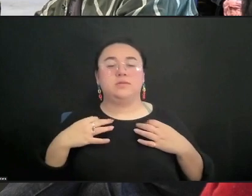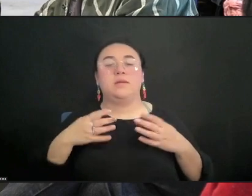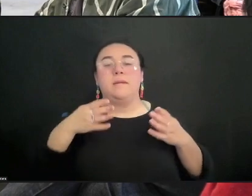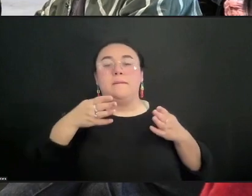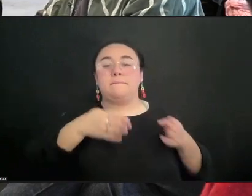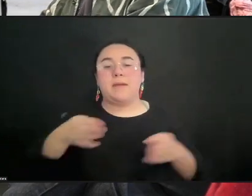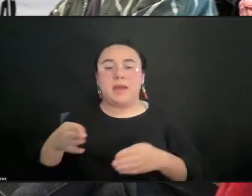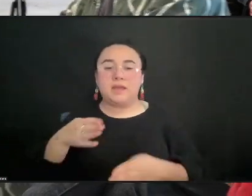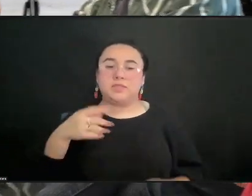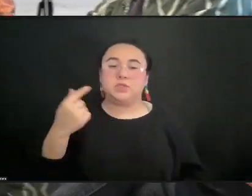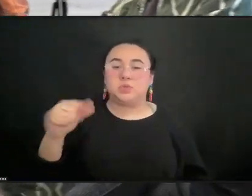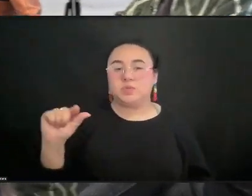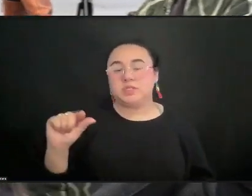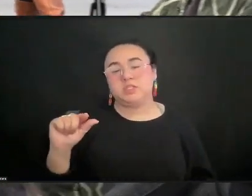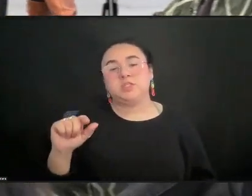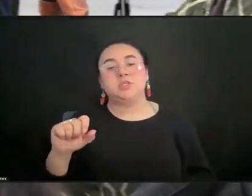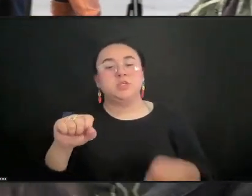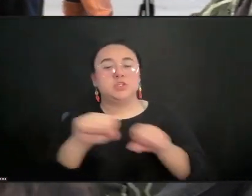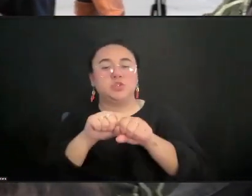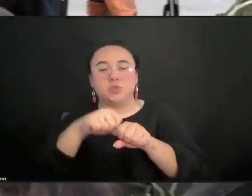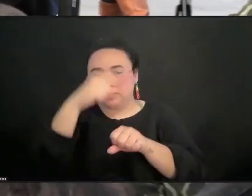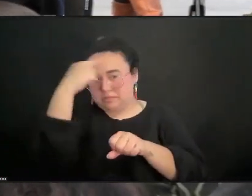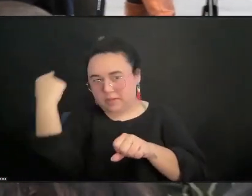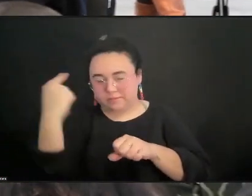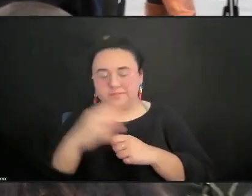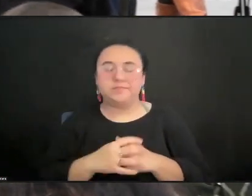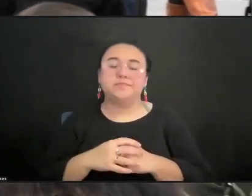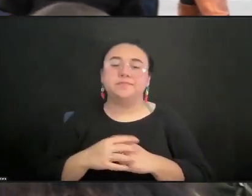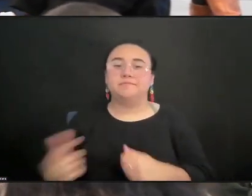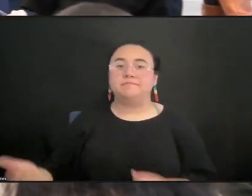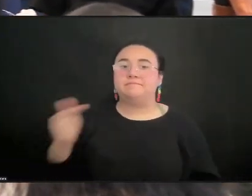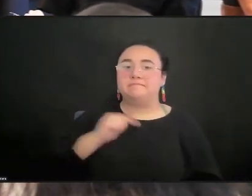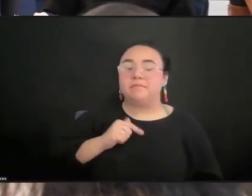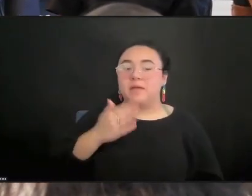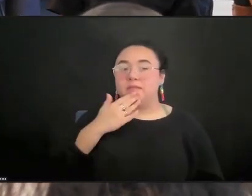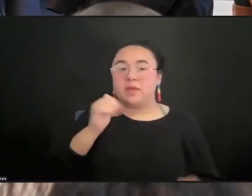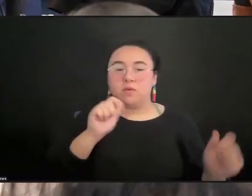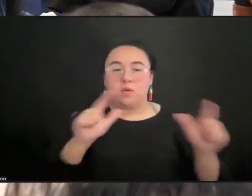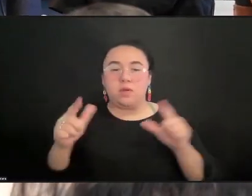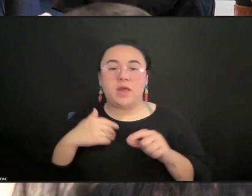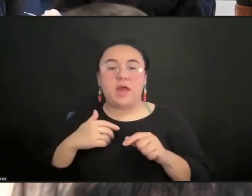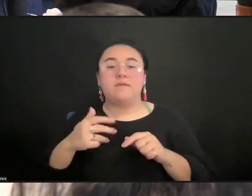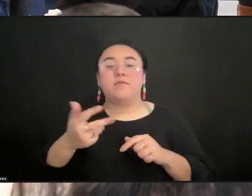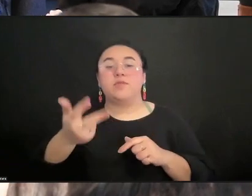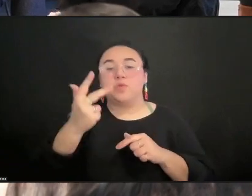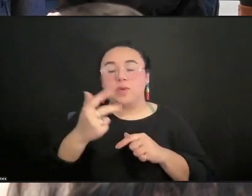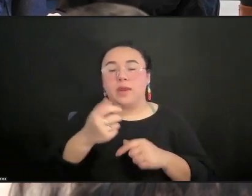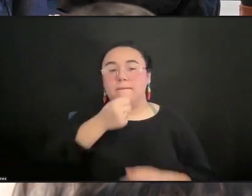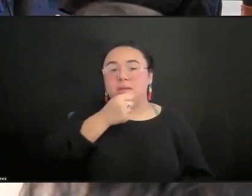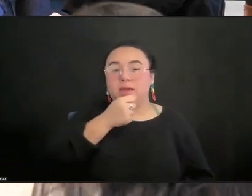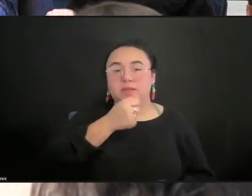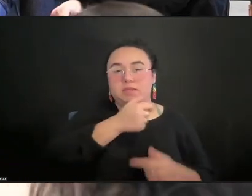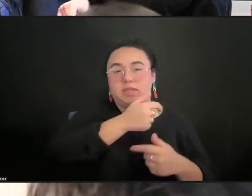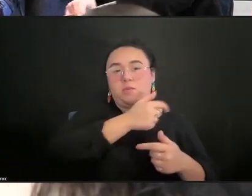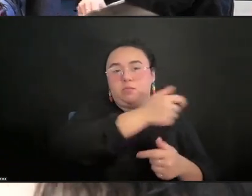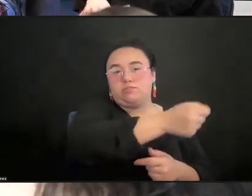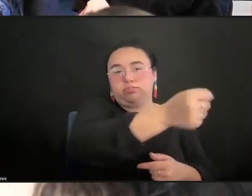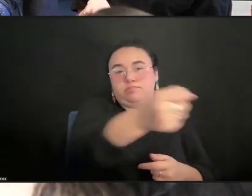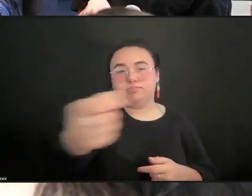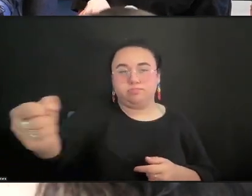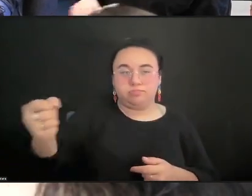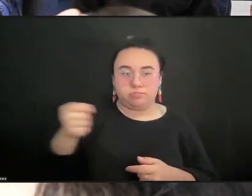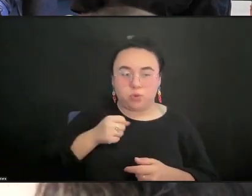All right. Thank you all. Just so everyone knows, we have three roving microphones in the circle, so I'll ask you to